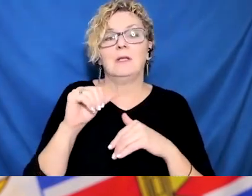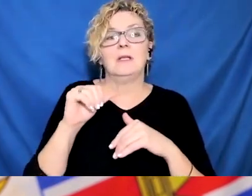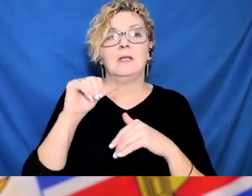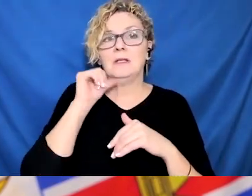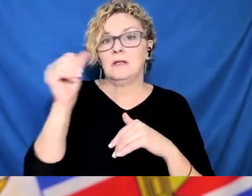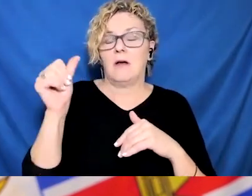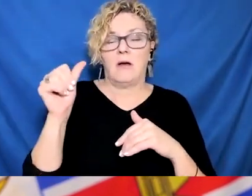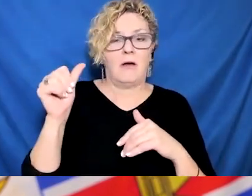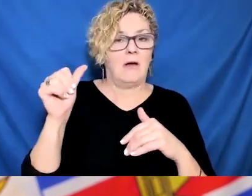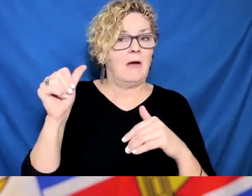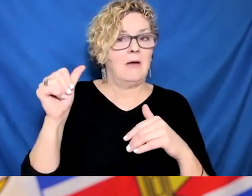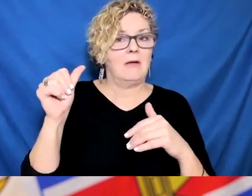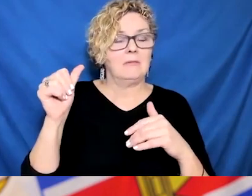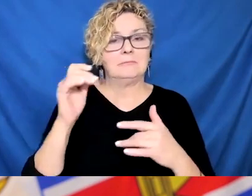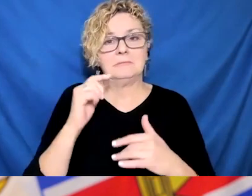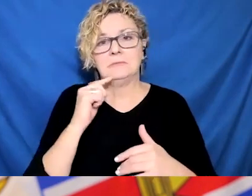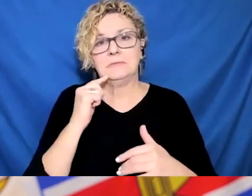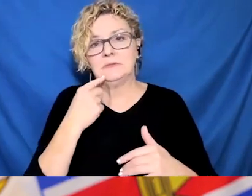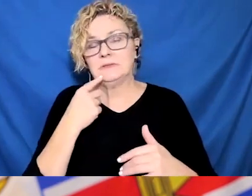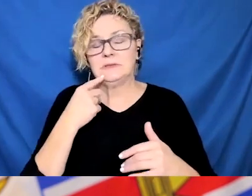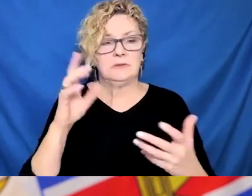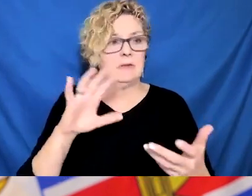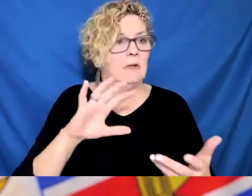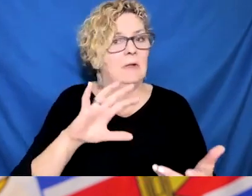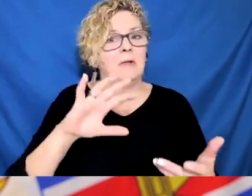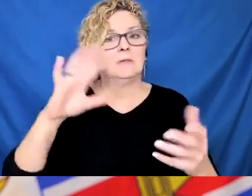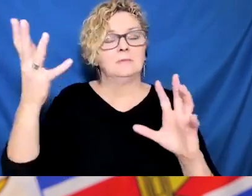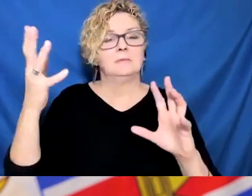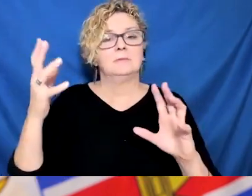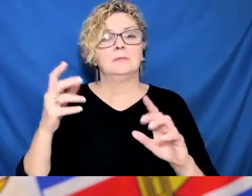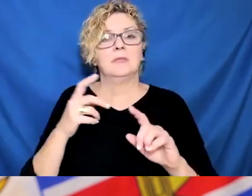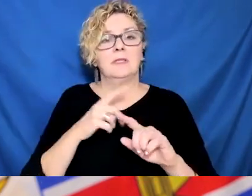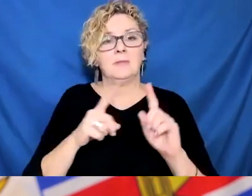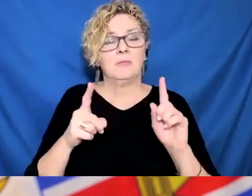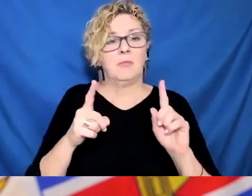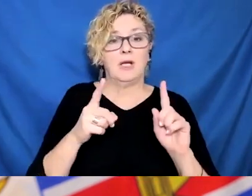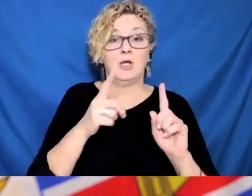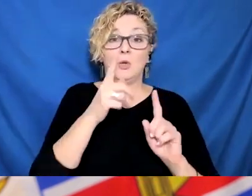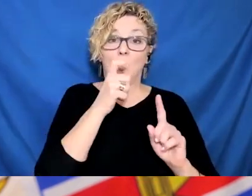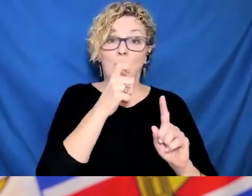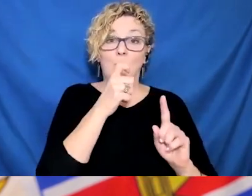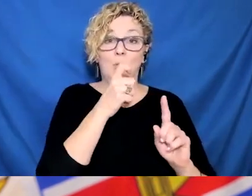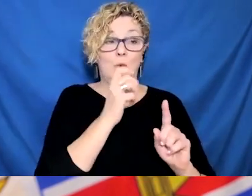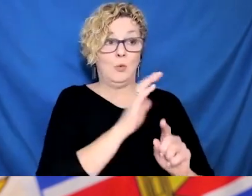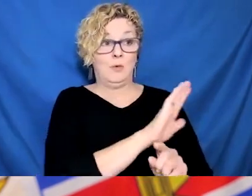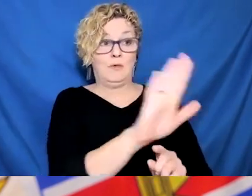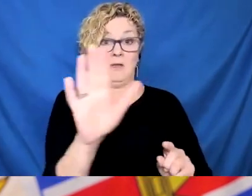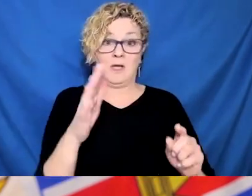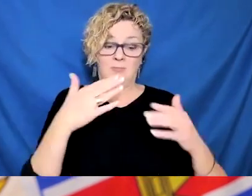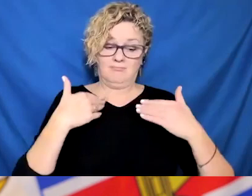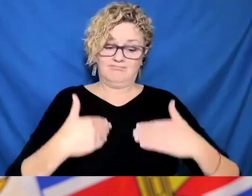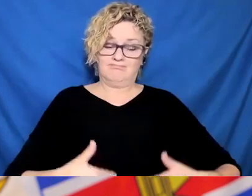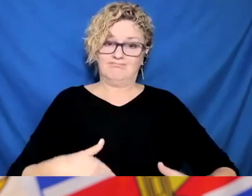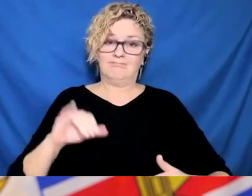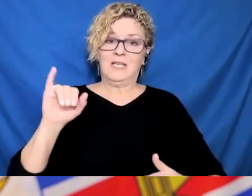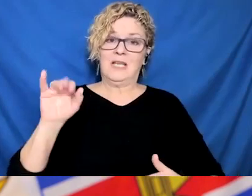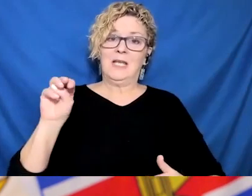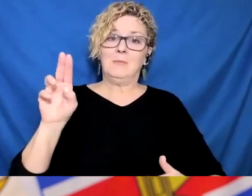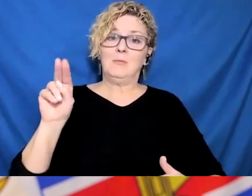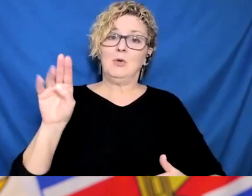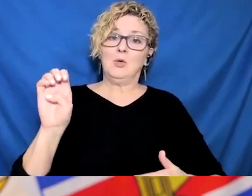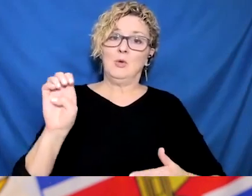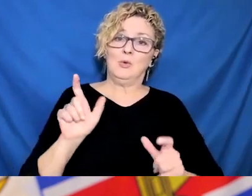seen and the amount of immunity that we've developed from vaccination and from the